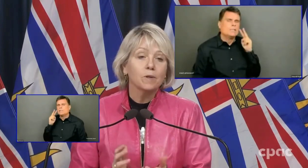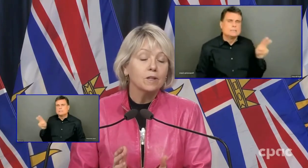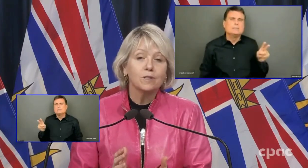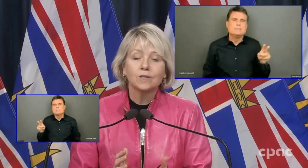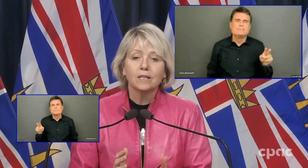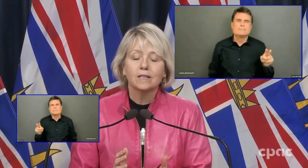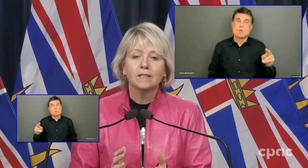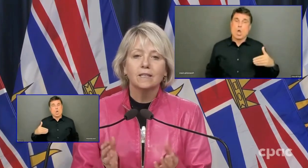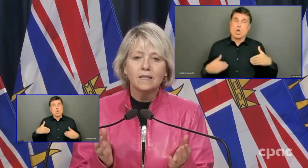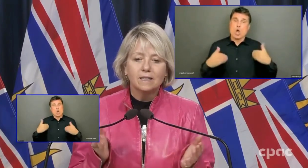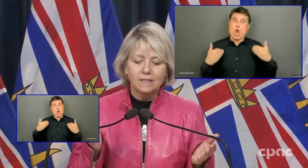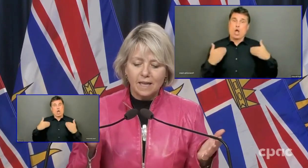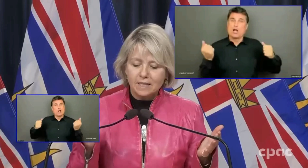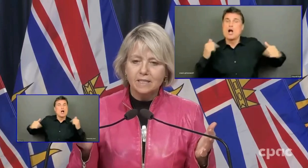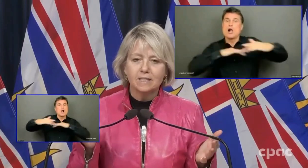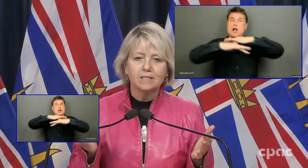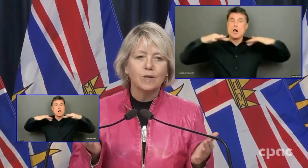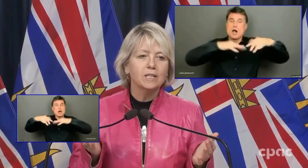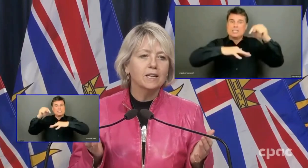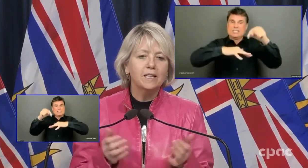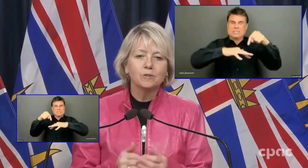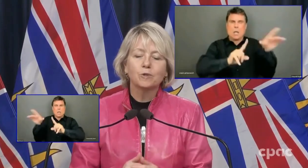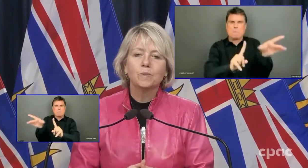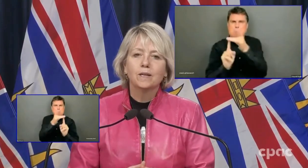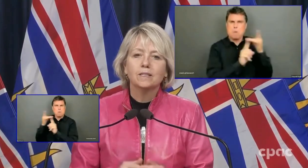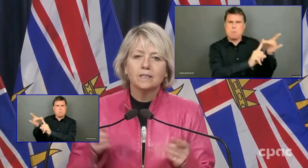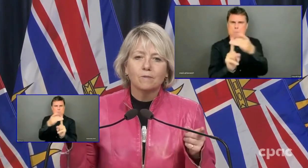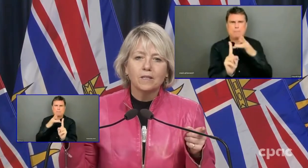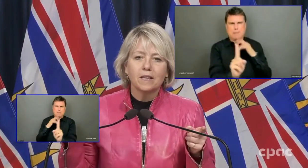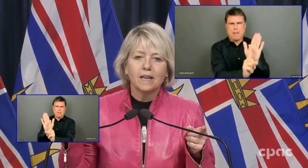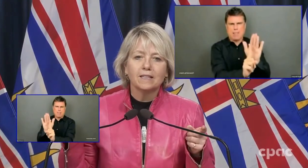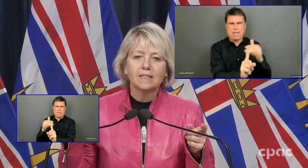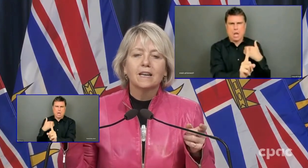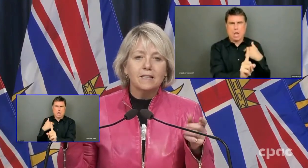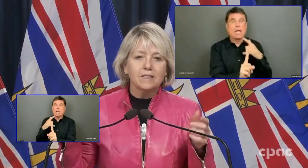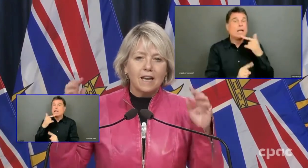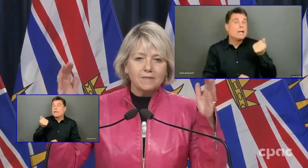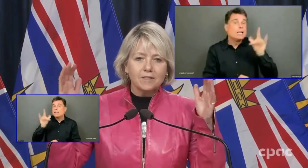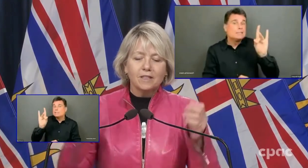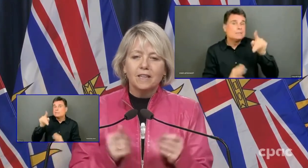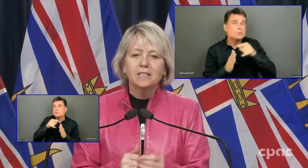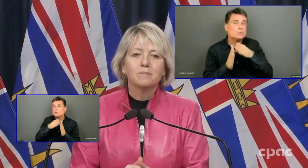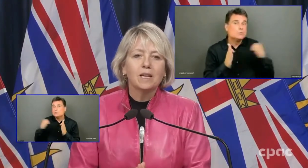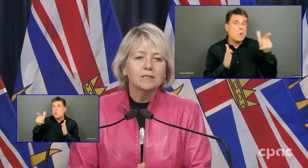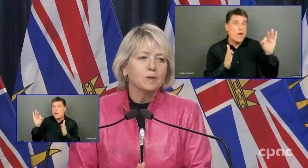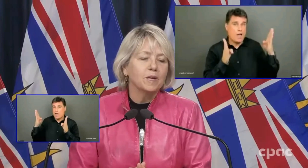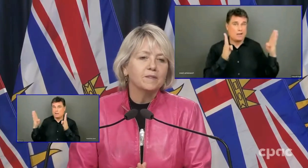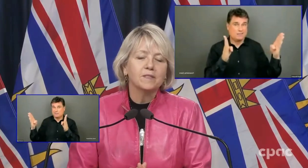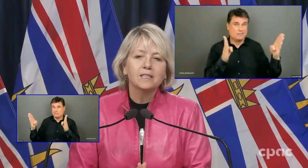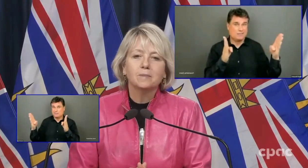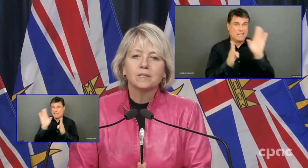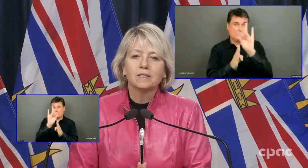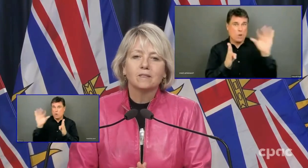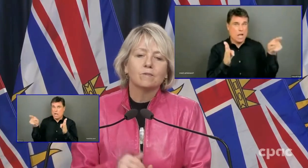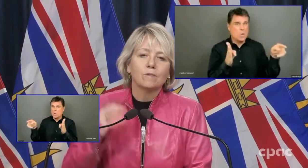I will also say that the 18 to 29 age group is the one that has under, after 80 plus, where we